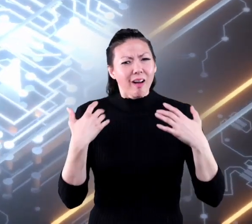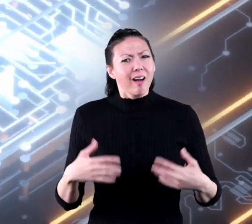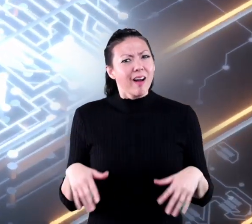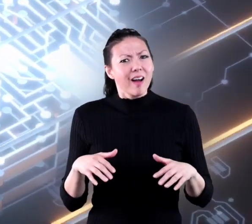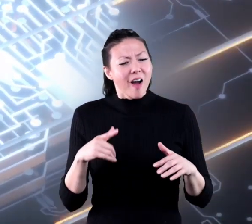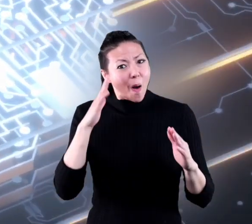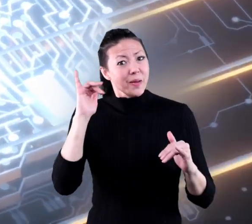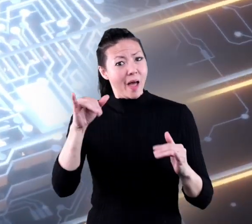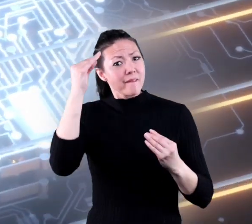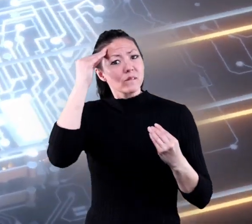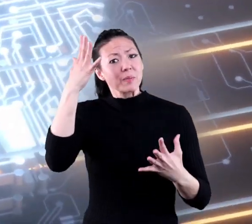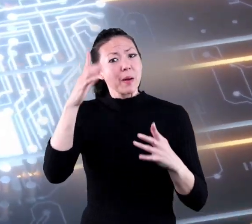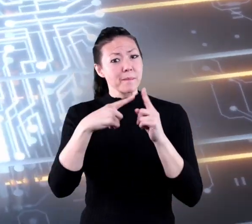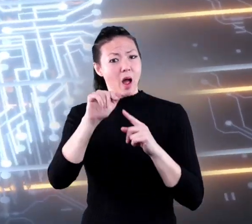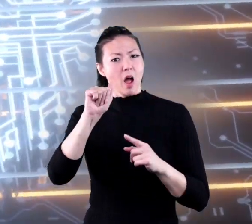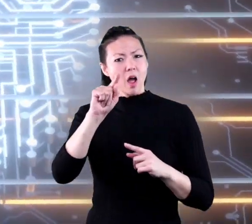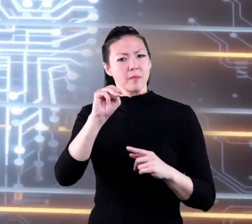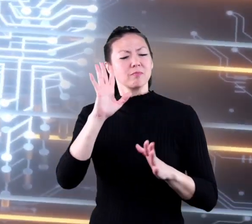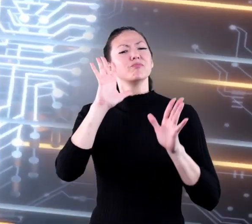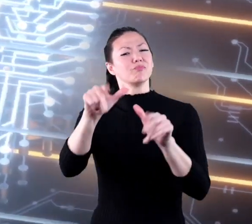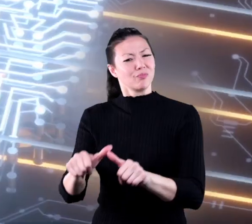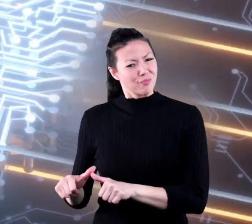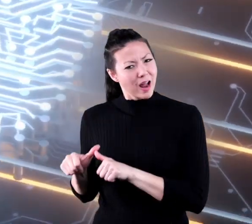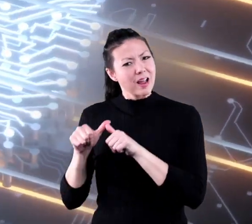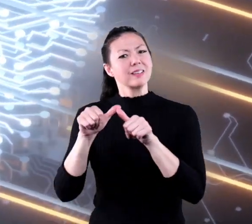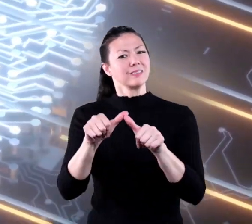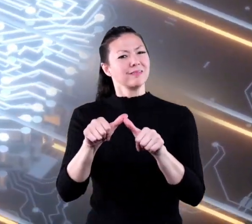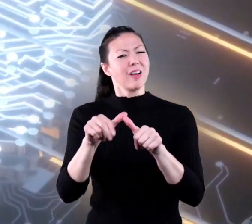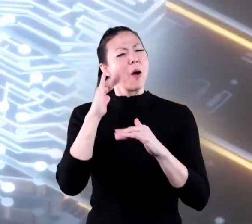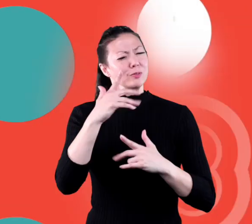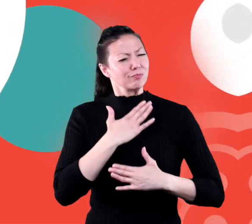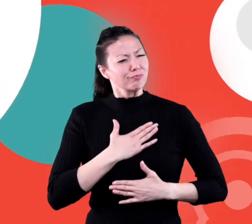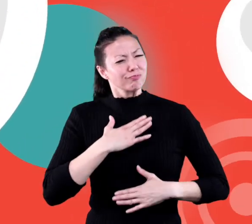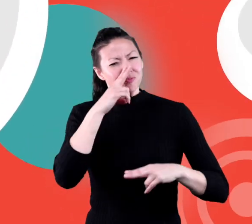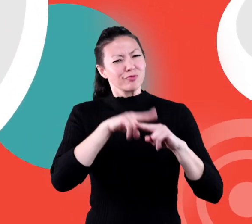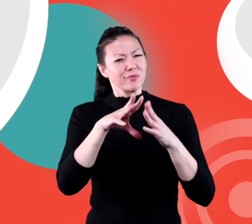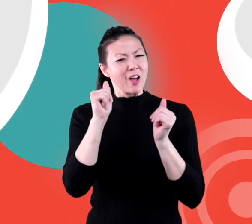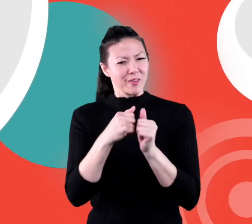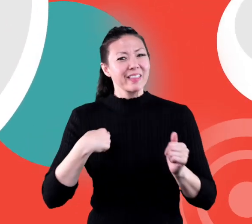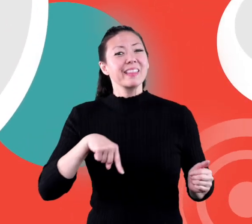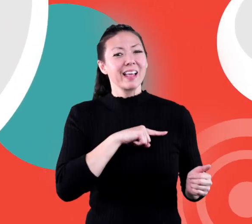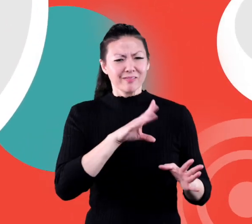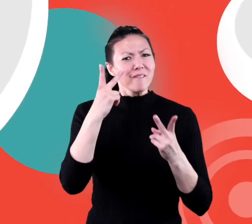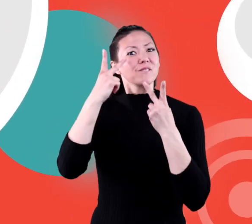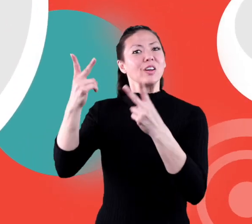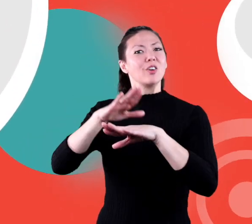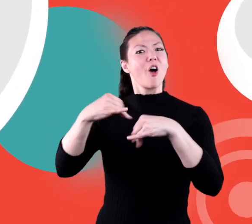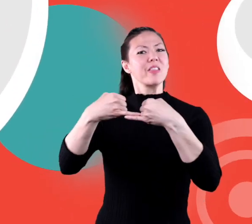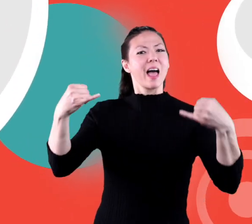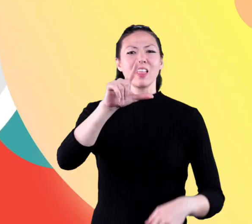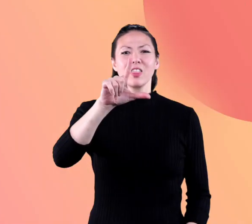which is hopefully where all this information about atoms will remain. Hope you had fun learning with us.